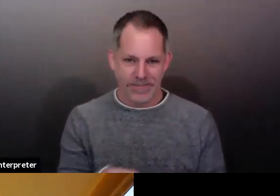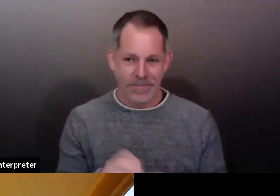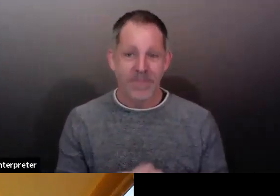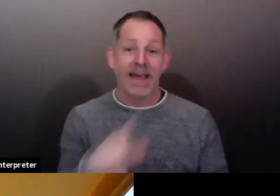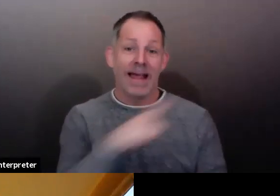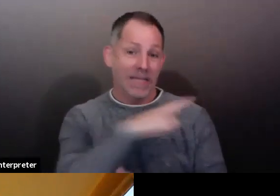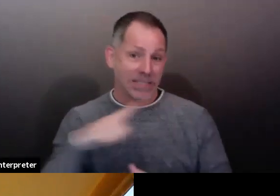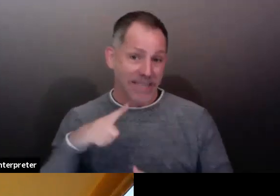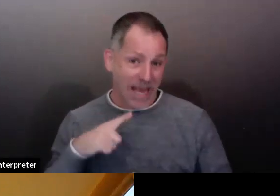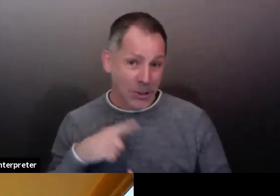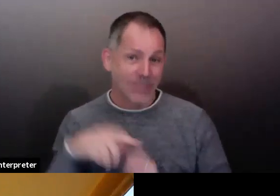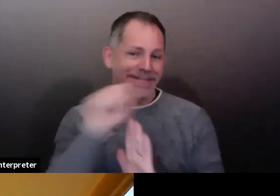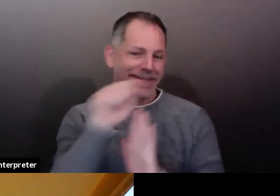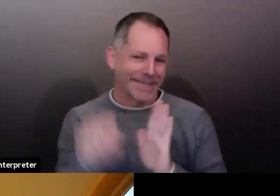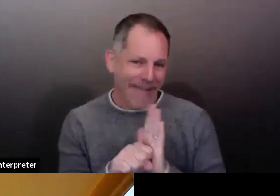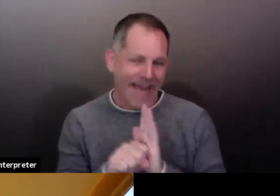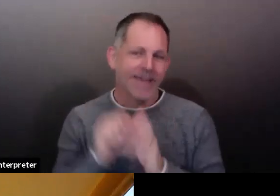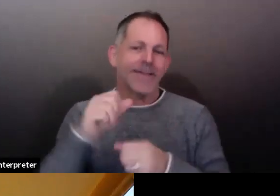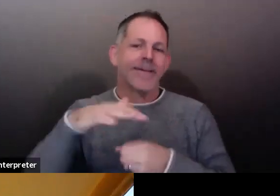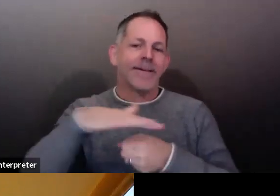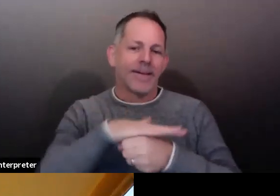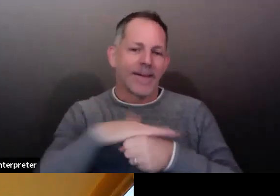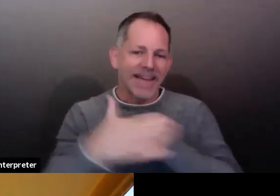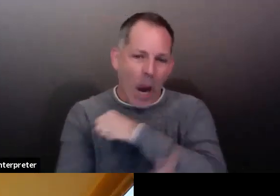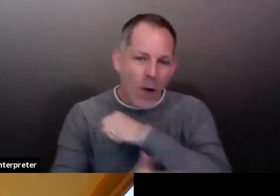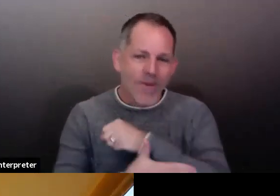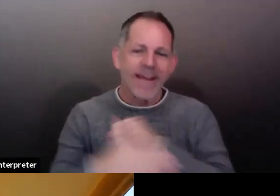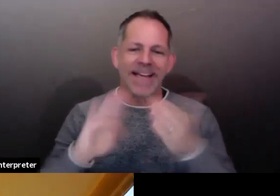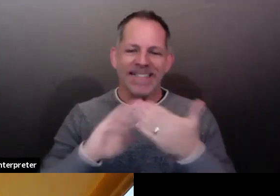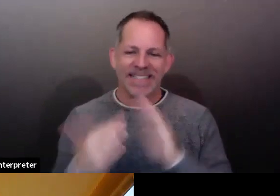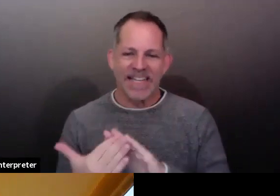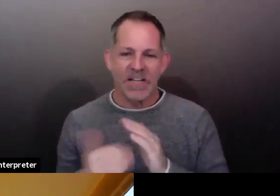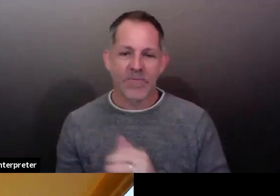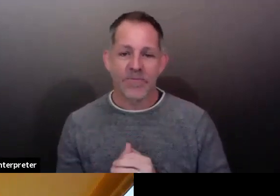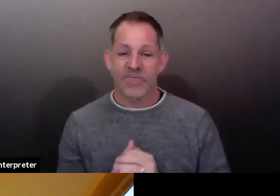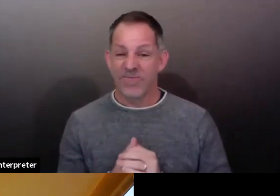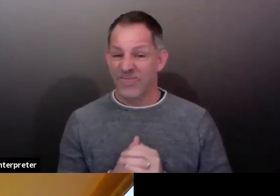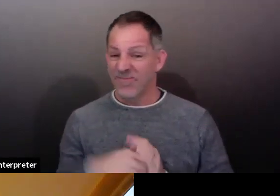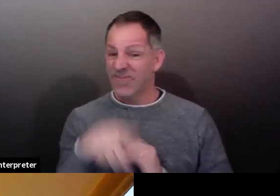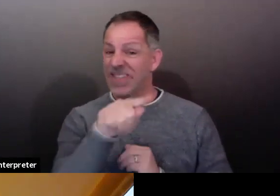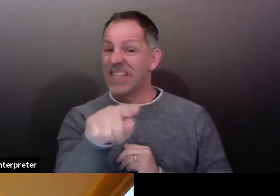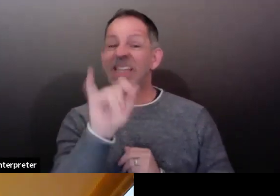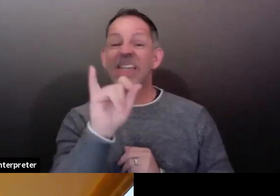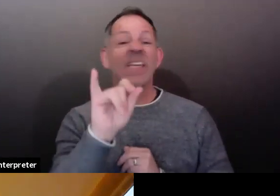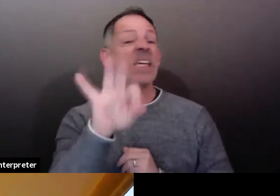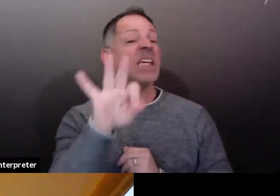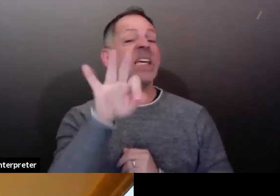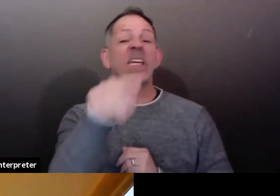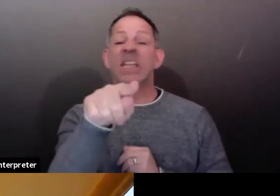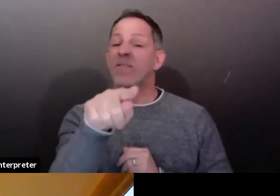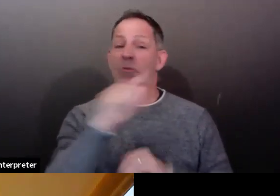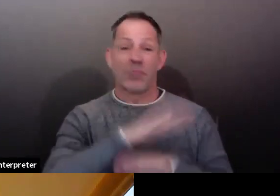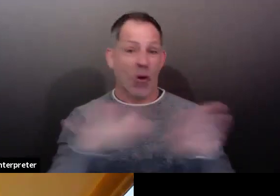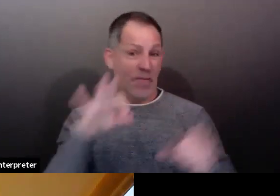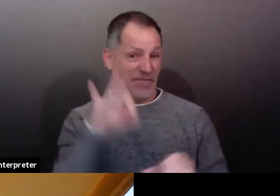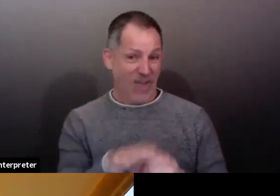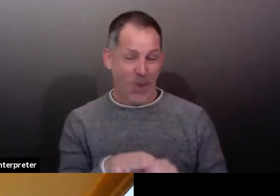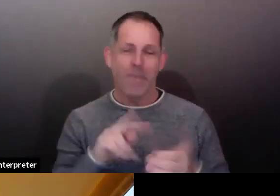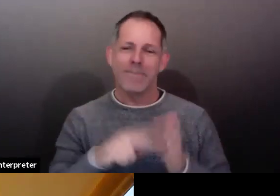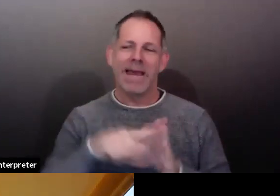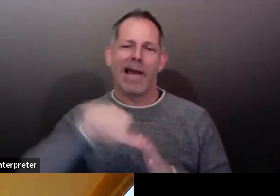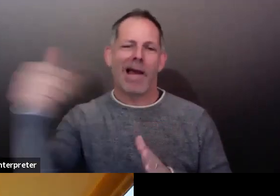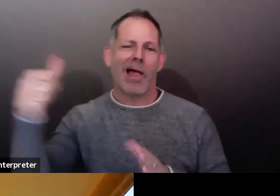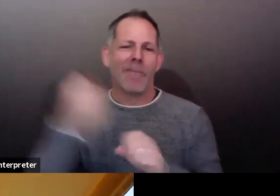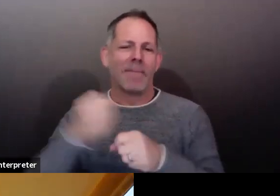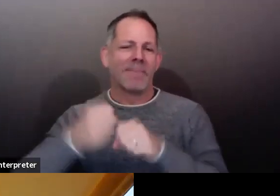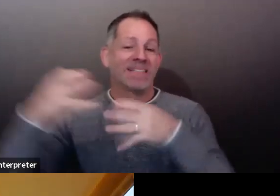But just remember, if you don't vote, you're allowing others to make those decisions for you. So please, if you haven't voted yet, please do so. I'll be giving